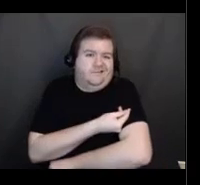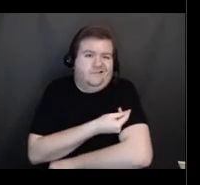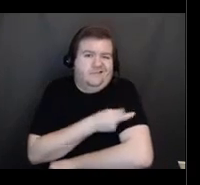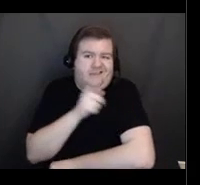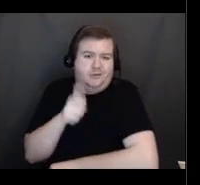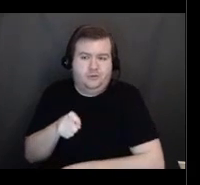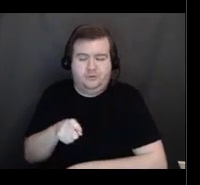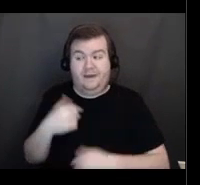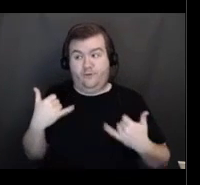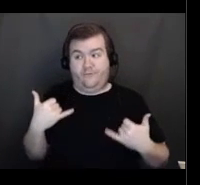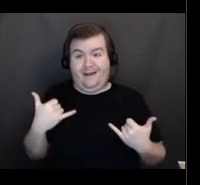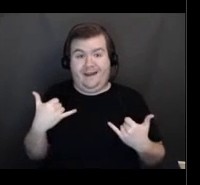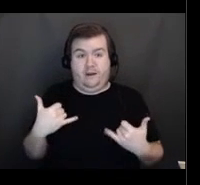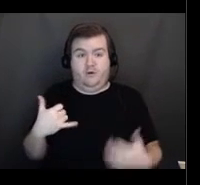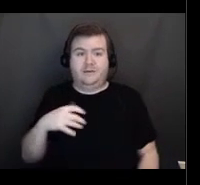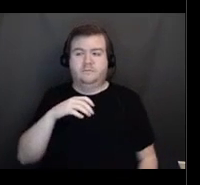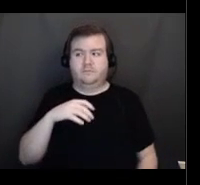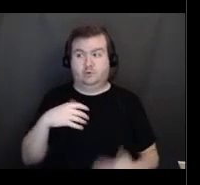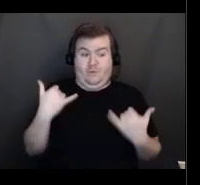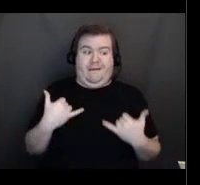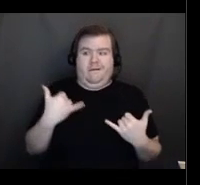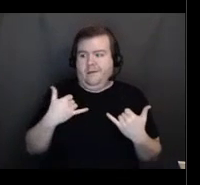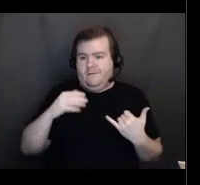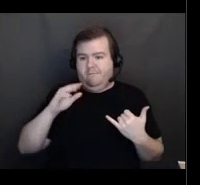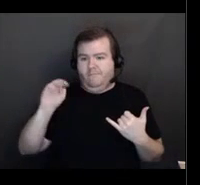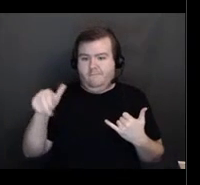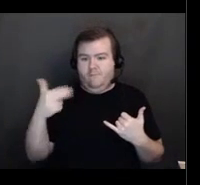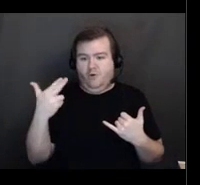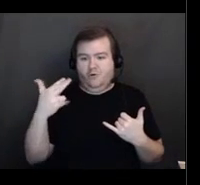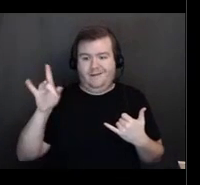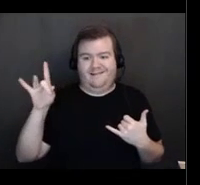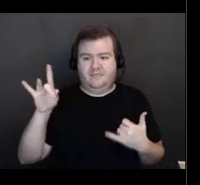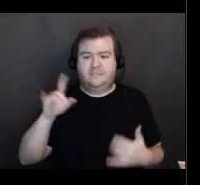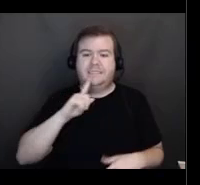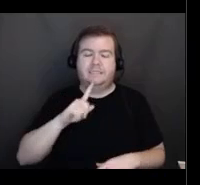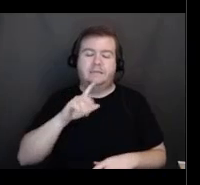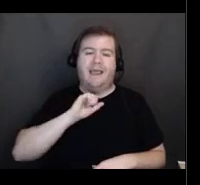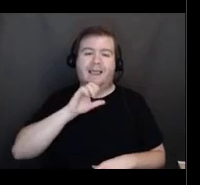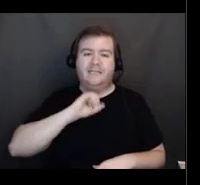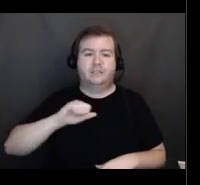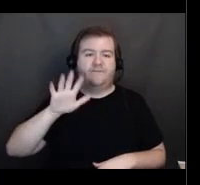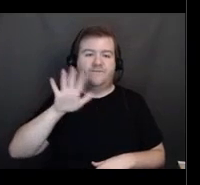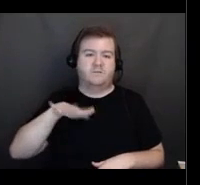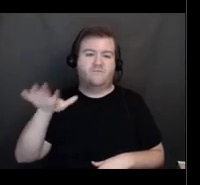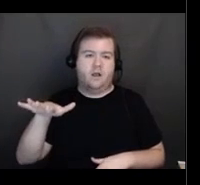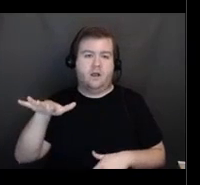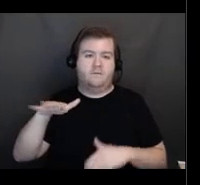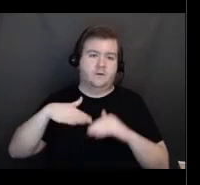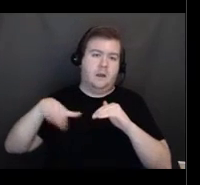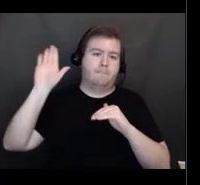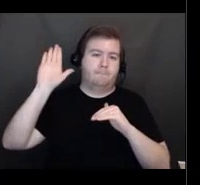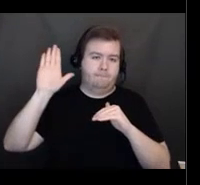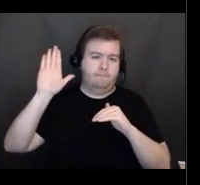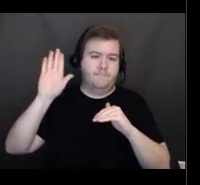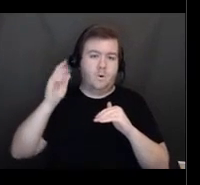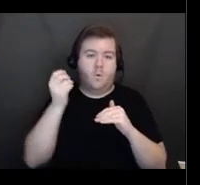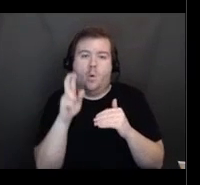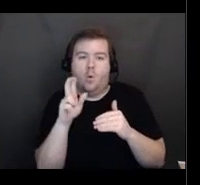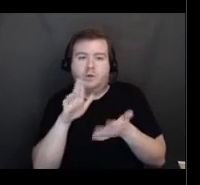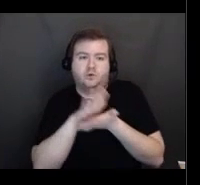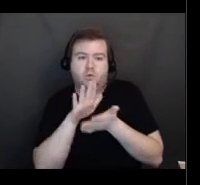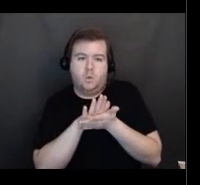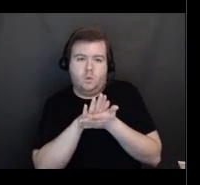today, is 55 plus or school personnel. And starting Friday,